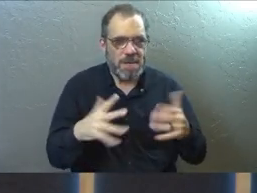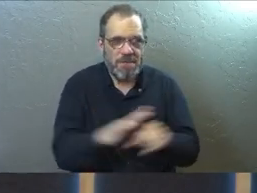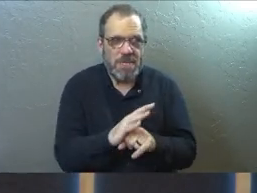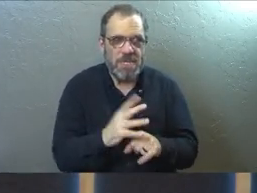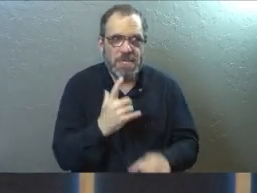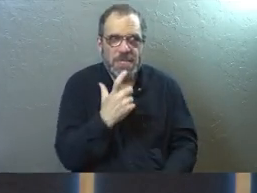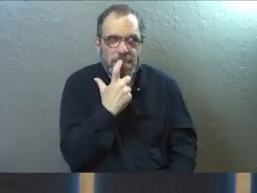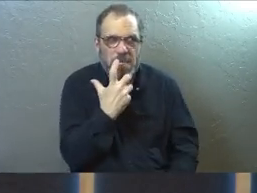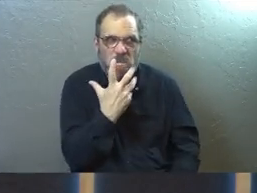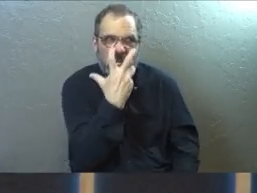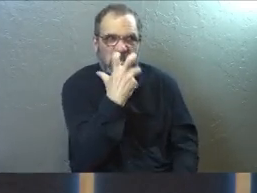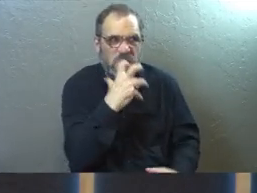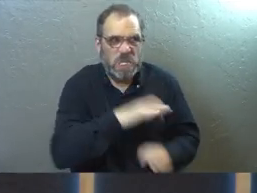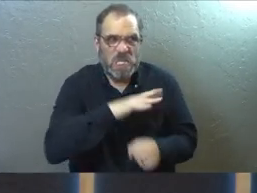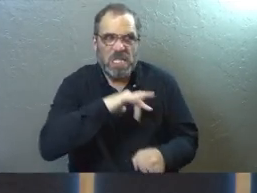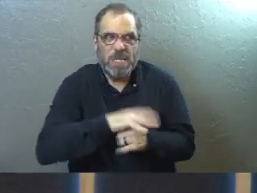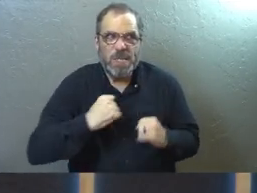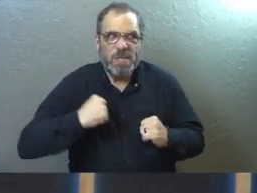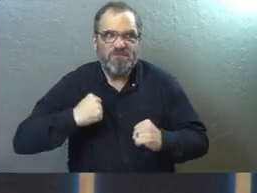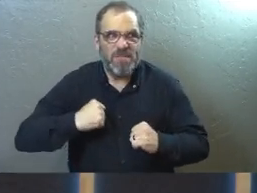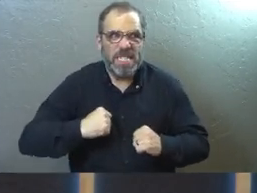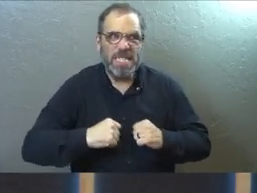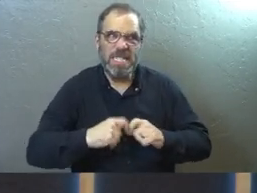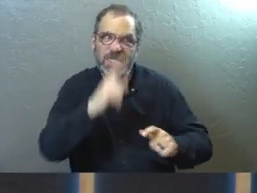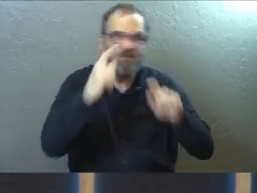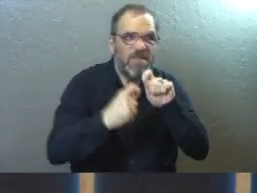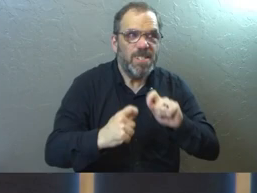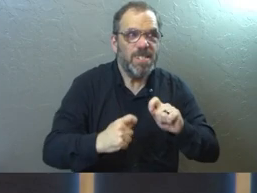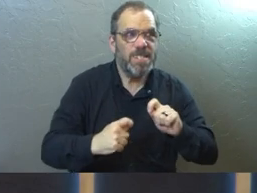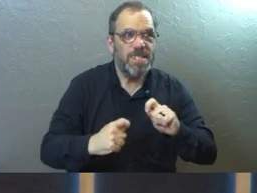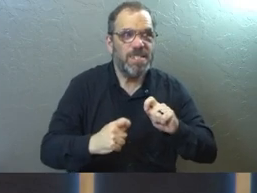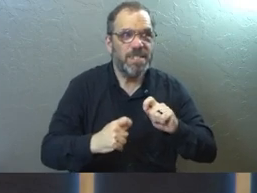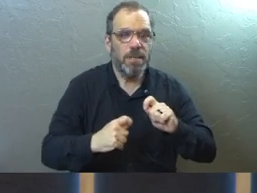be filled with thoughts of rage and anger and revenge.